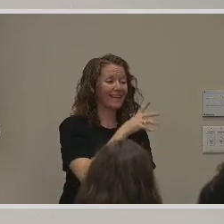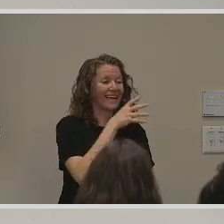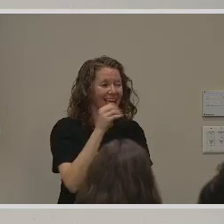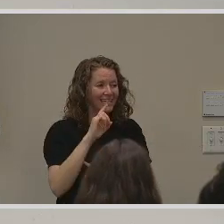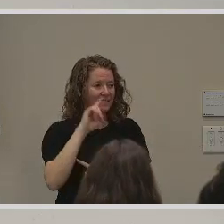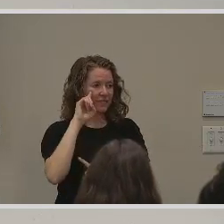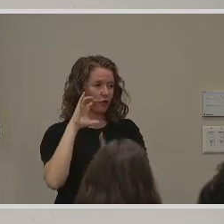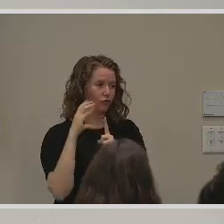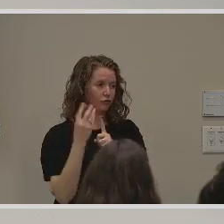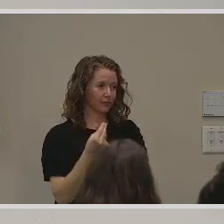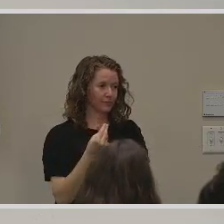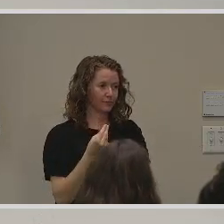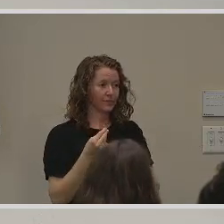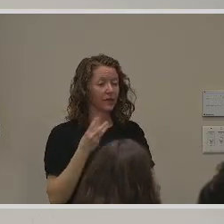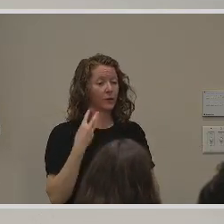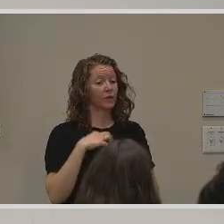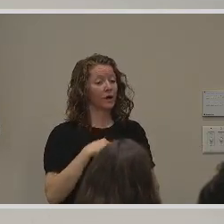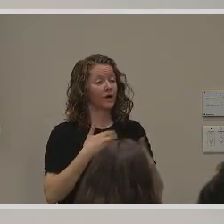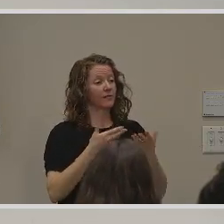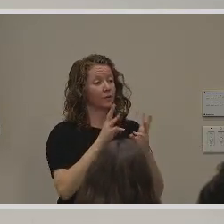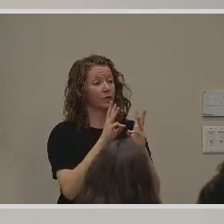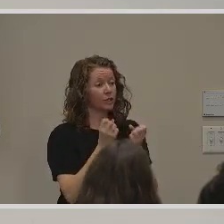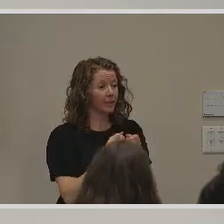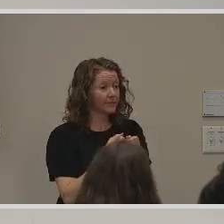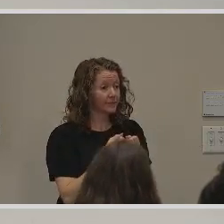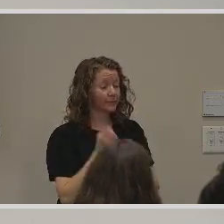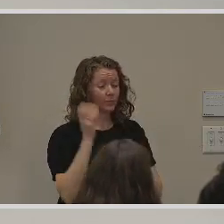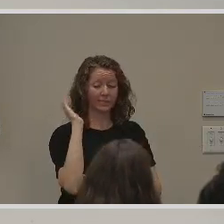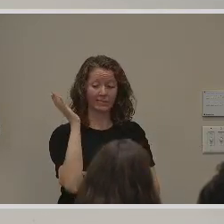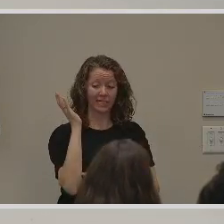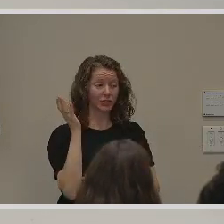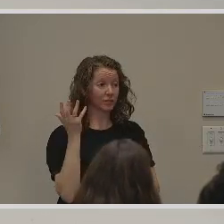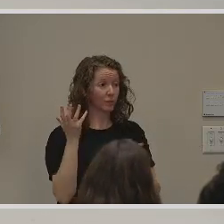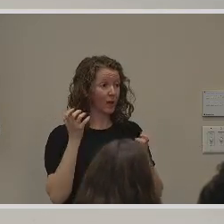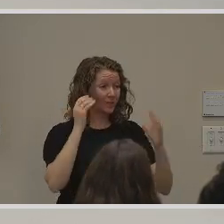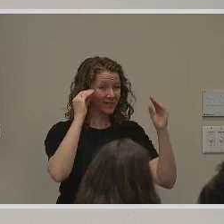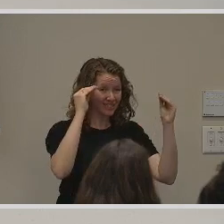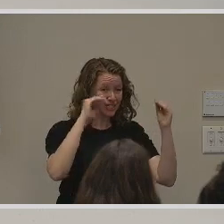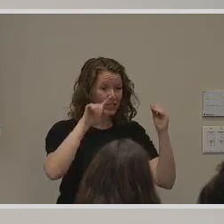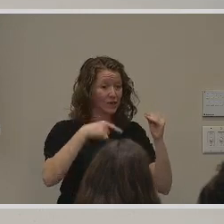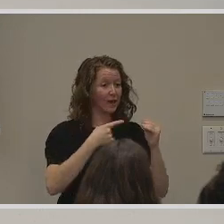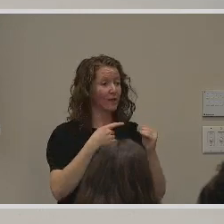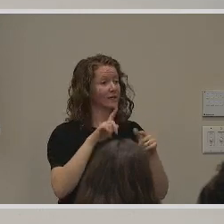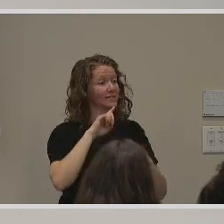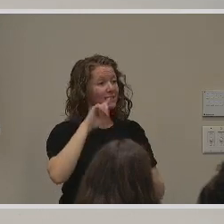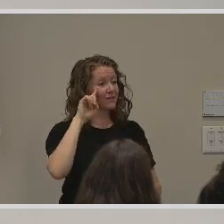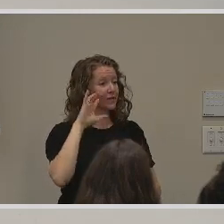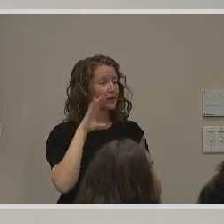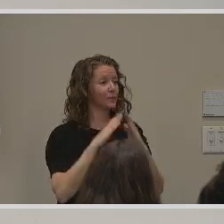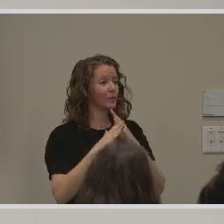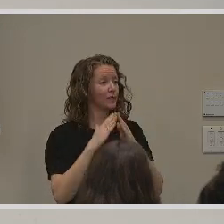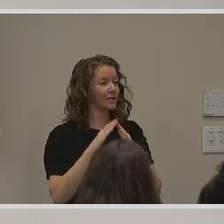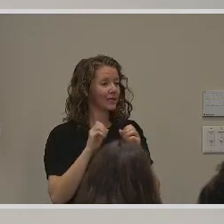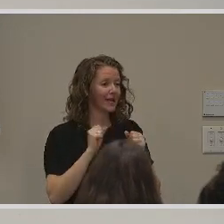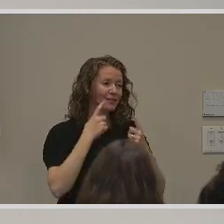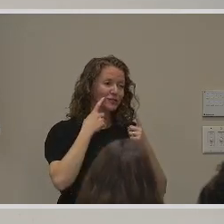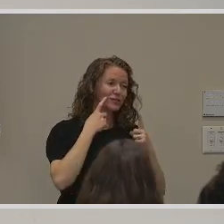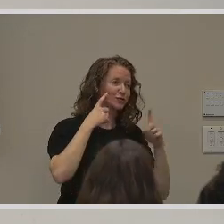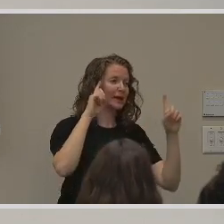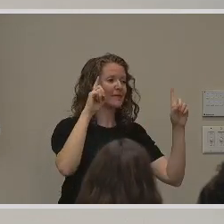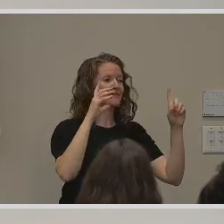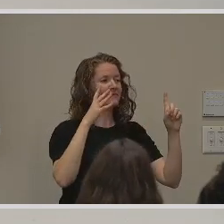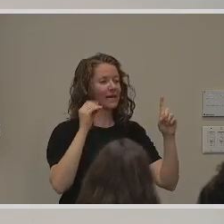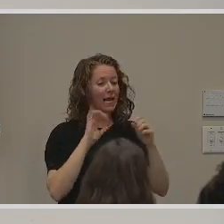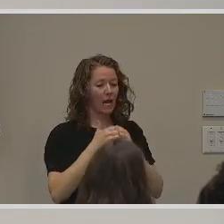workshop and presentation-focused events, we aim to raise awareness about the challenges and triumphs of the Deaf community, and how ASL can be utilized throughout.